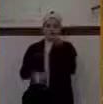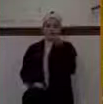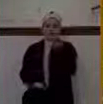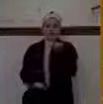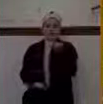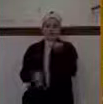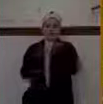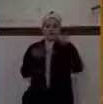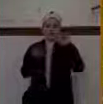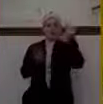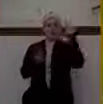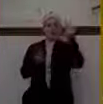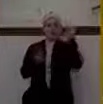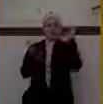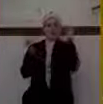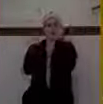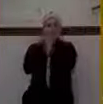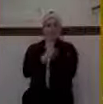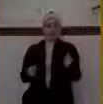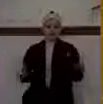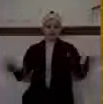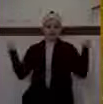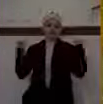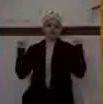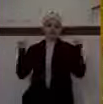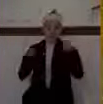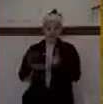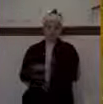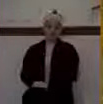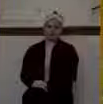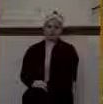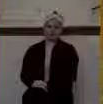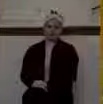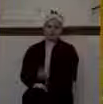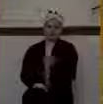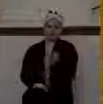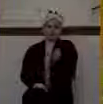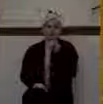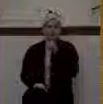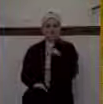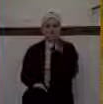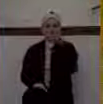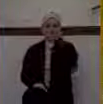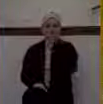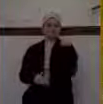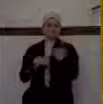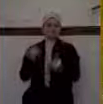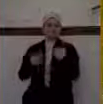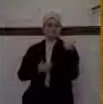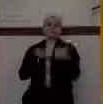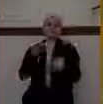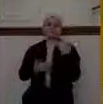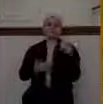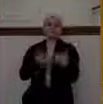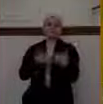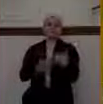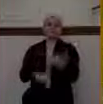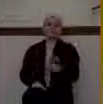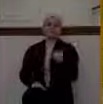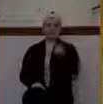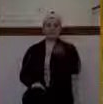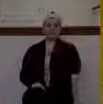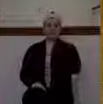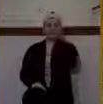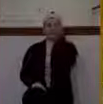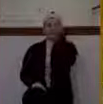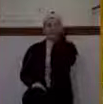deterioration of the glory. Again, he was pretending that everything was okay, but it was a self-deception. He was living a